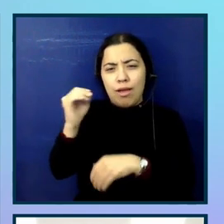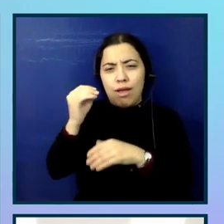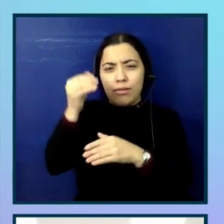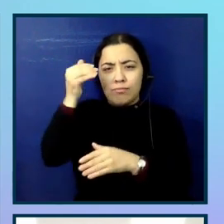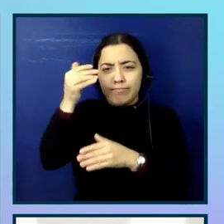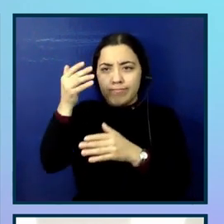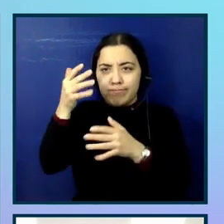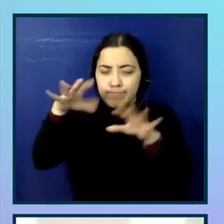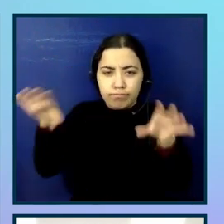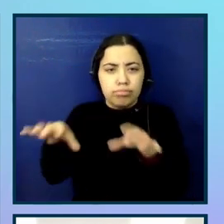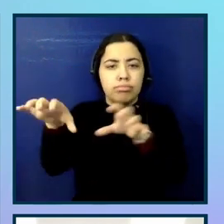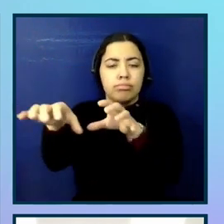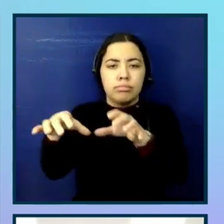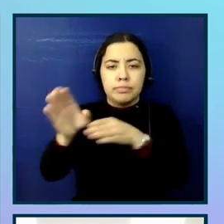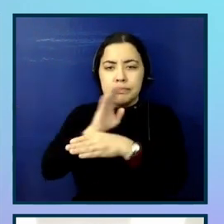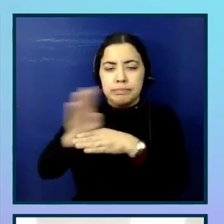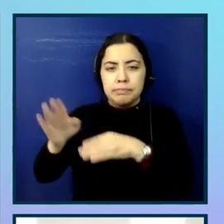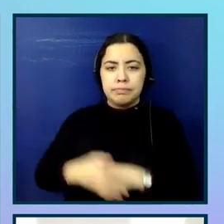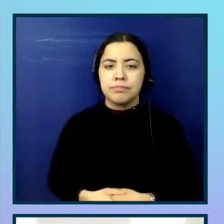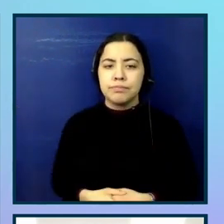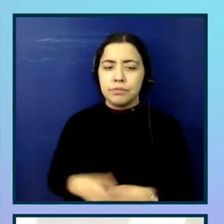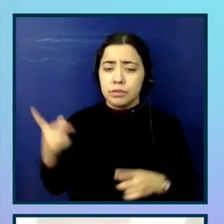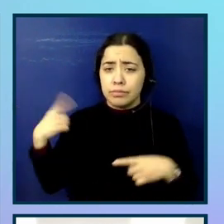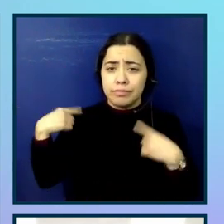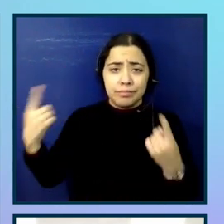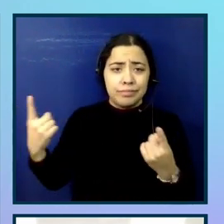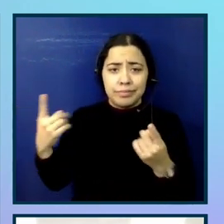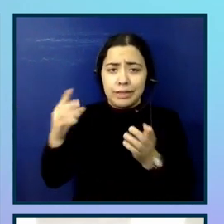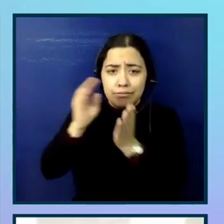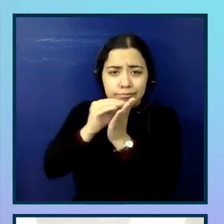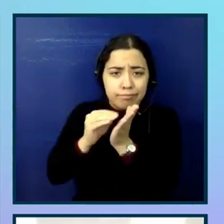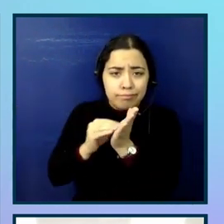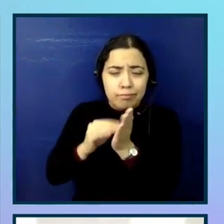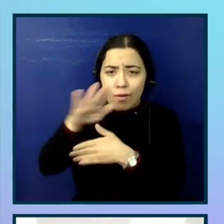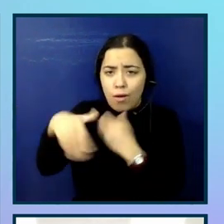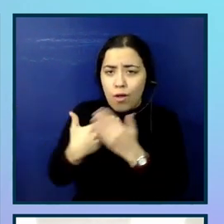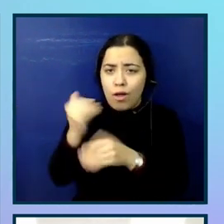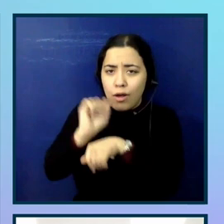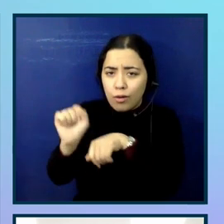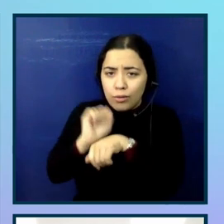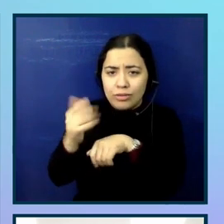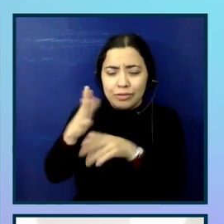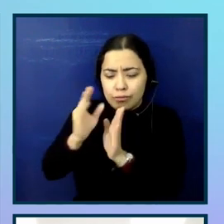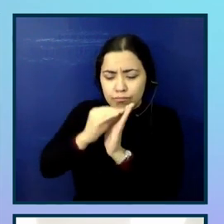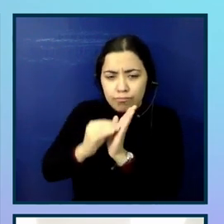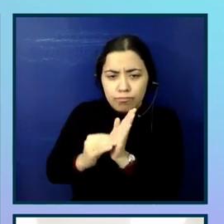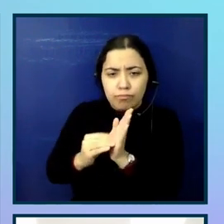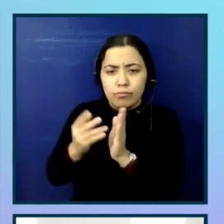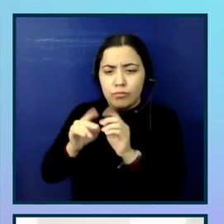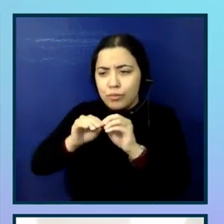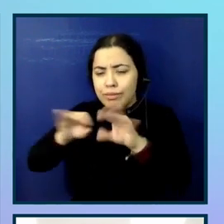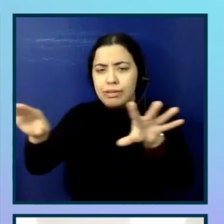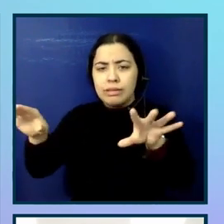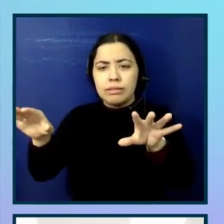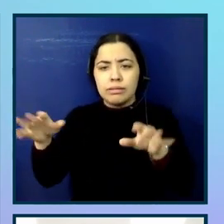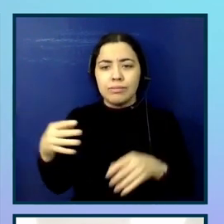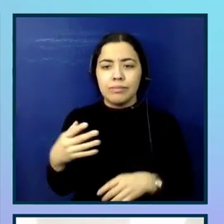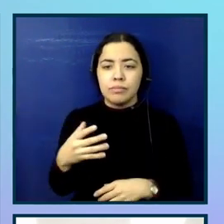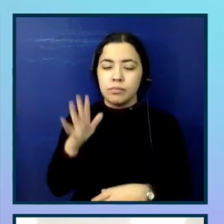then and today, we've been auditing all our new work. So everything that's been in beta or been released. And this has started